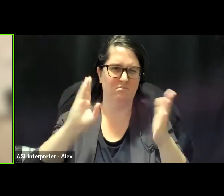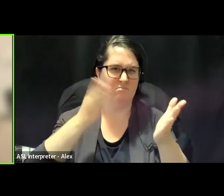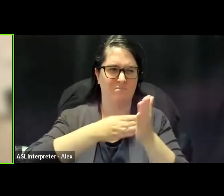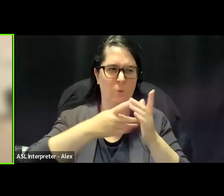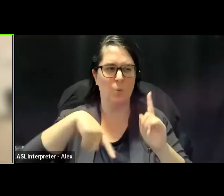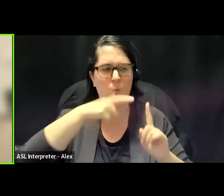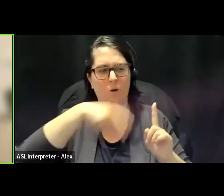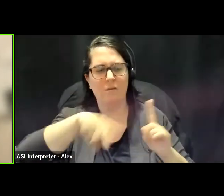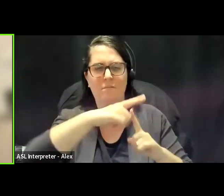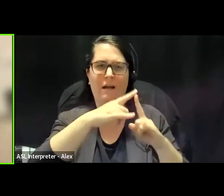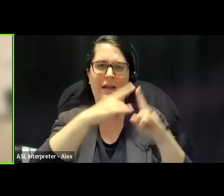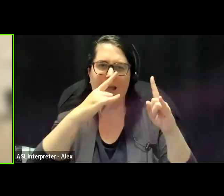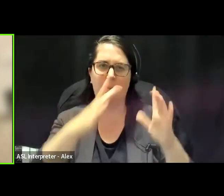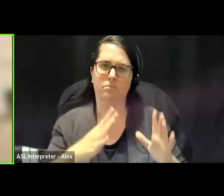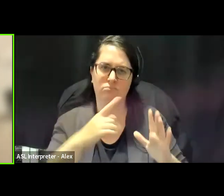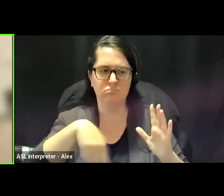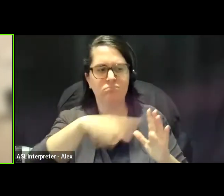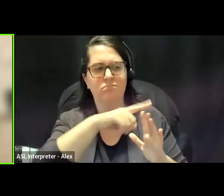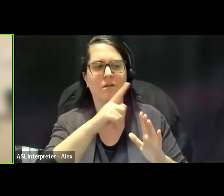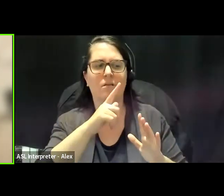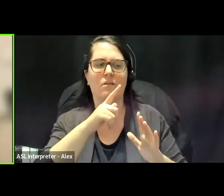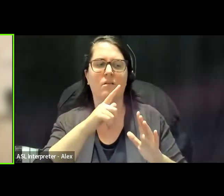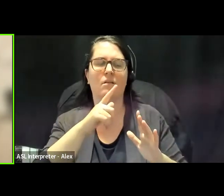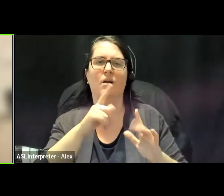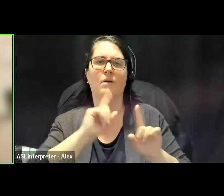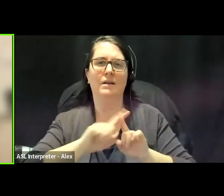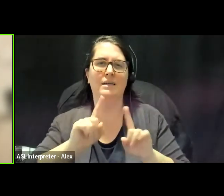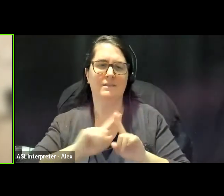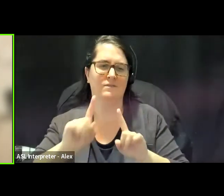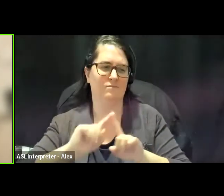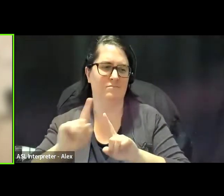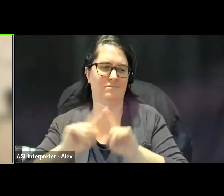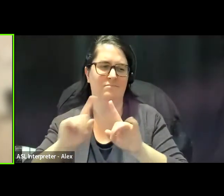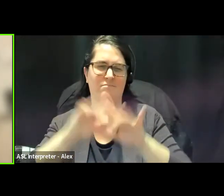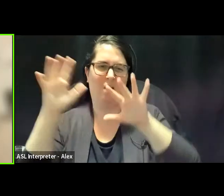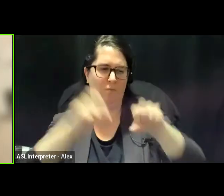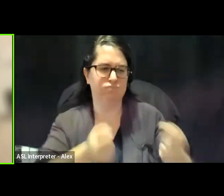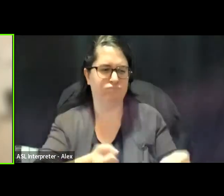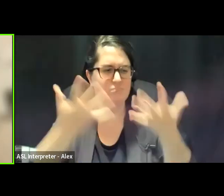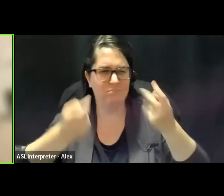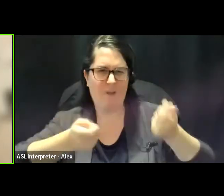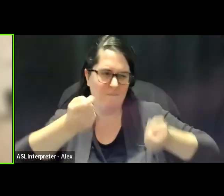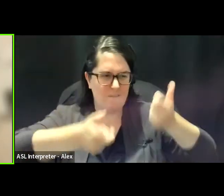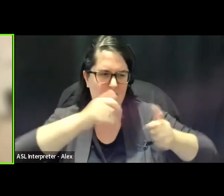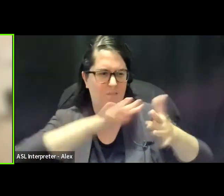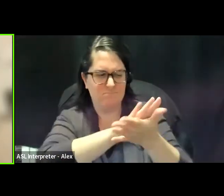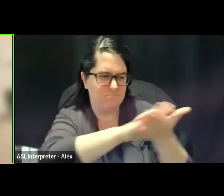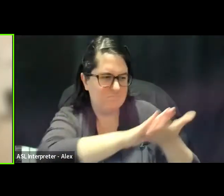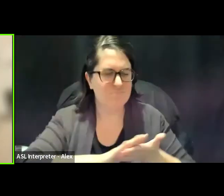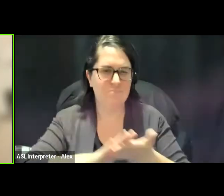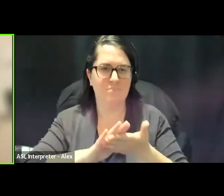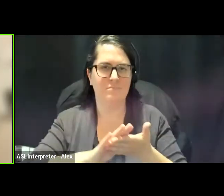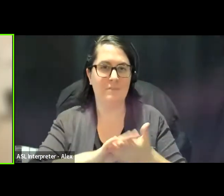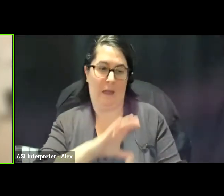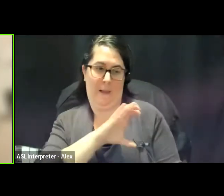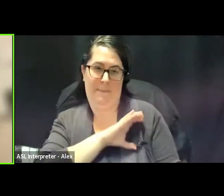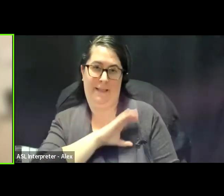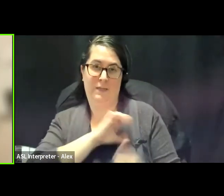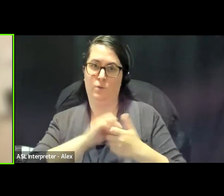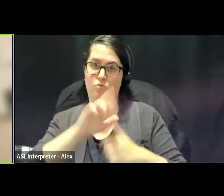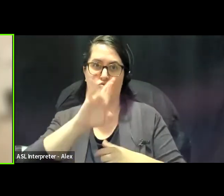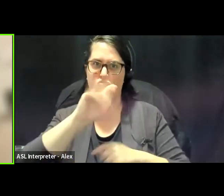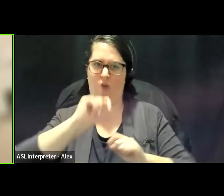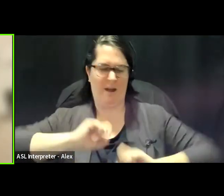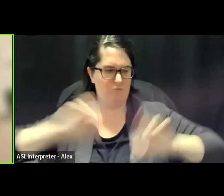dwellers and supporters in a series of botched encampment clearances. Armed police with riot gear,